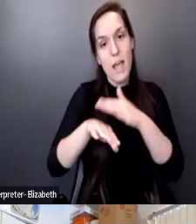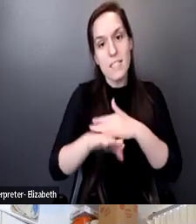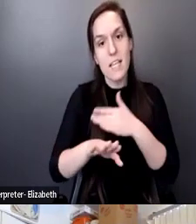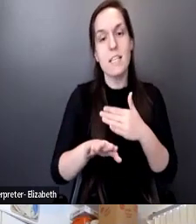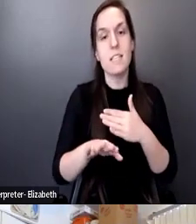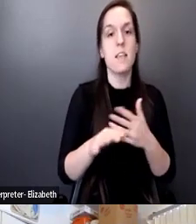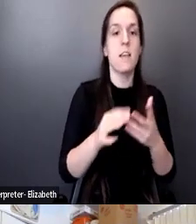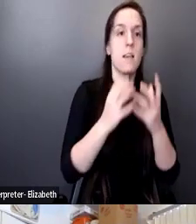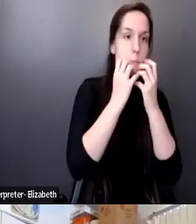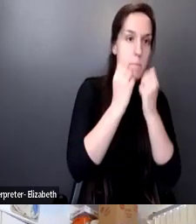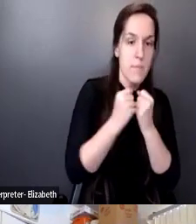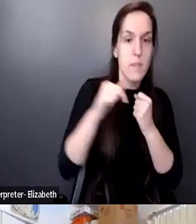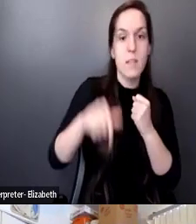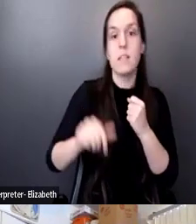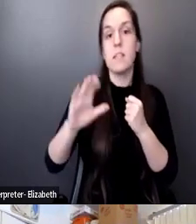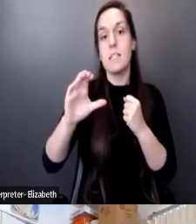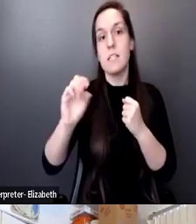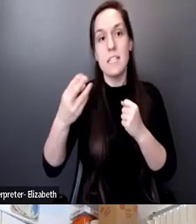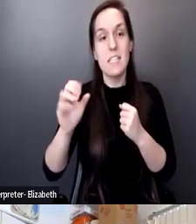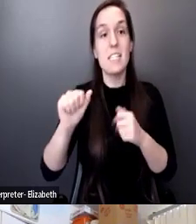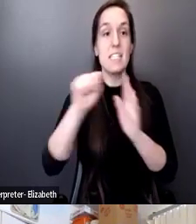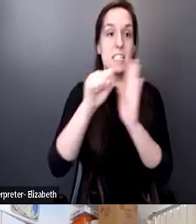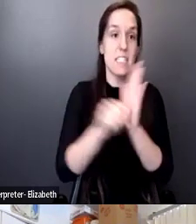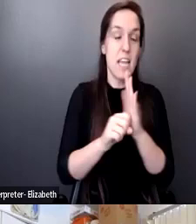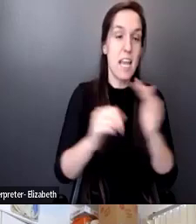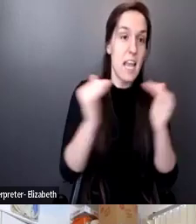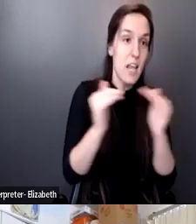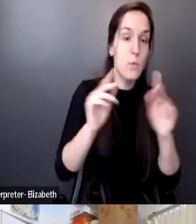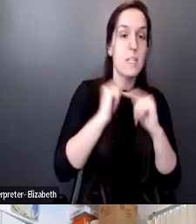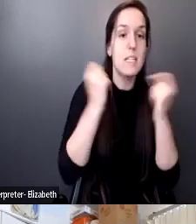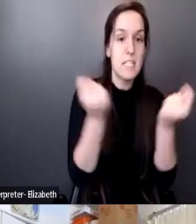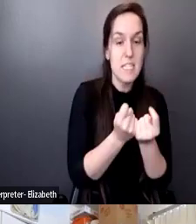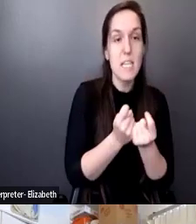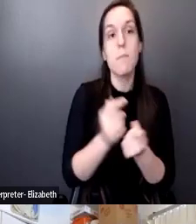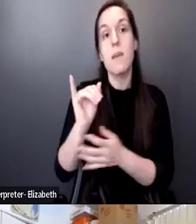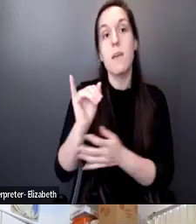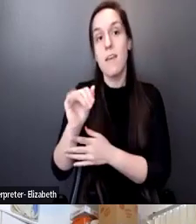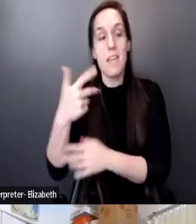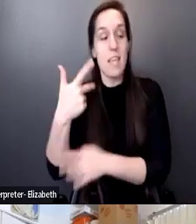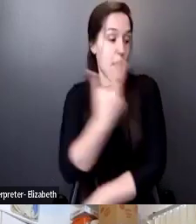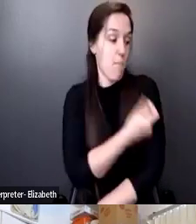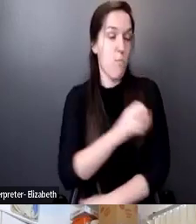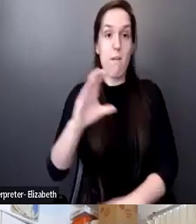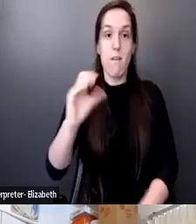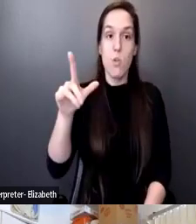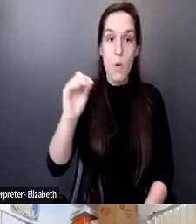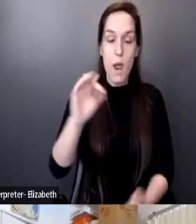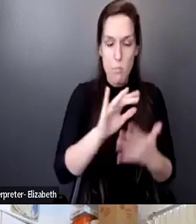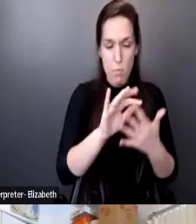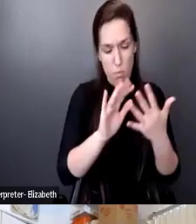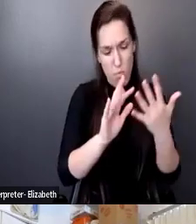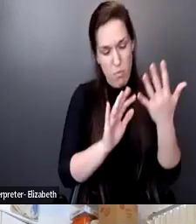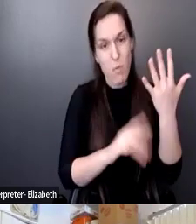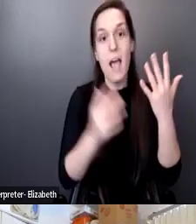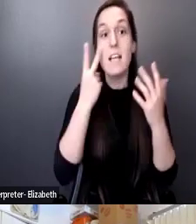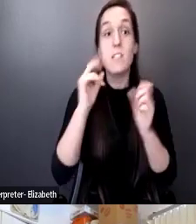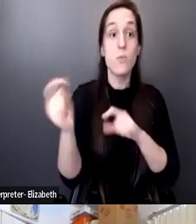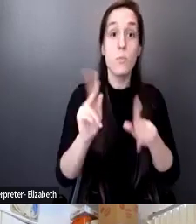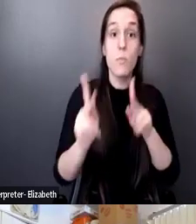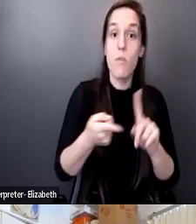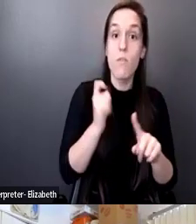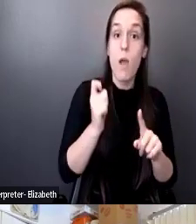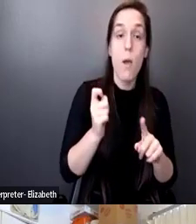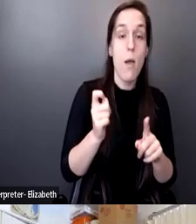the state equity team, CDPHE, Immunize Colorado, and all of you guys, all of you, my friends. I see some people in here from Colorado